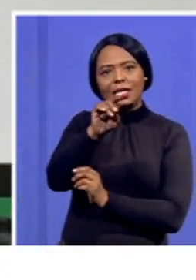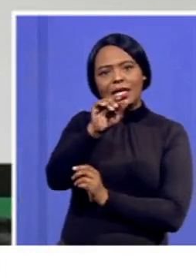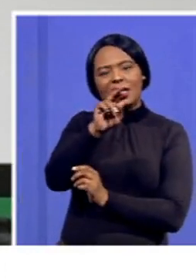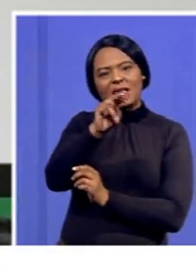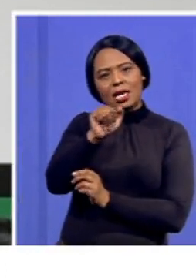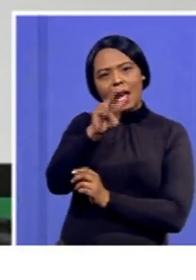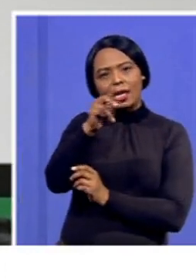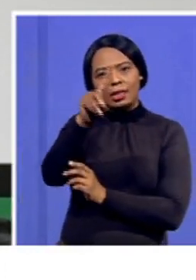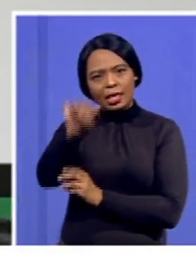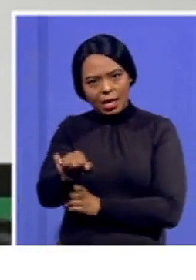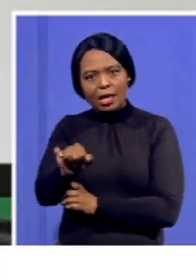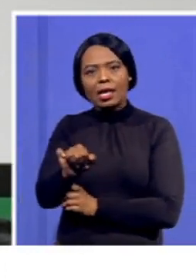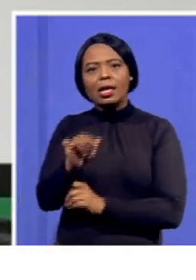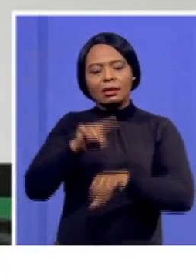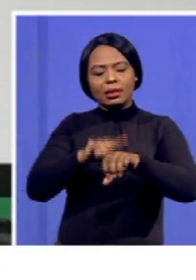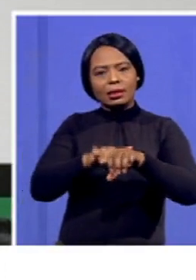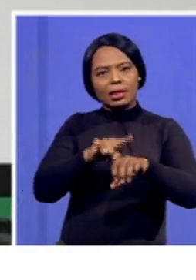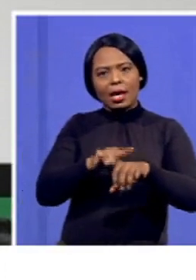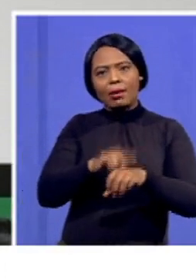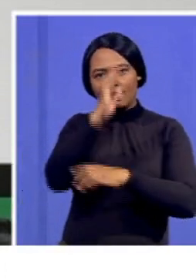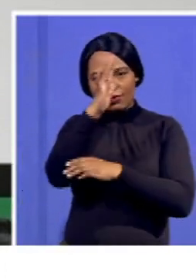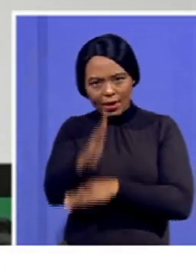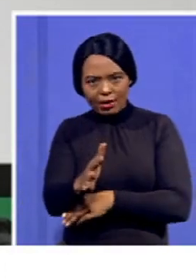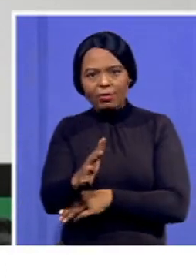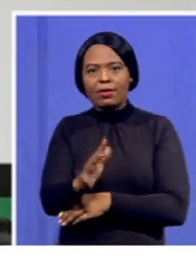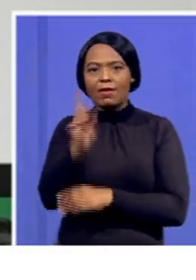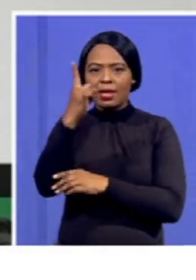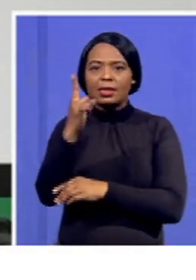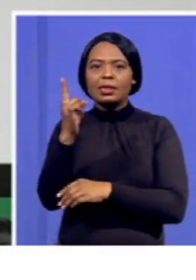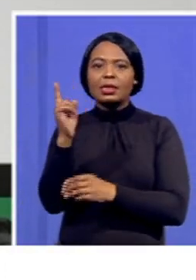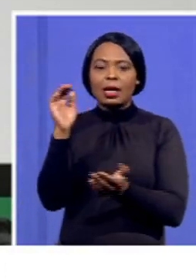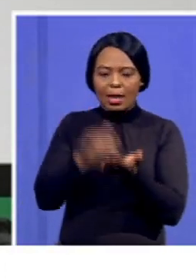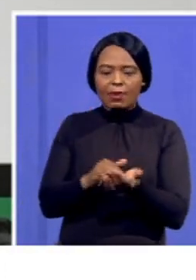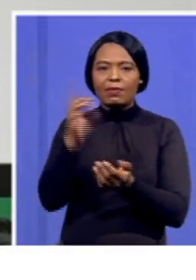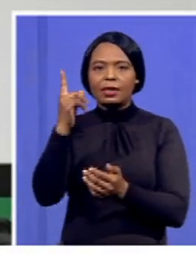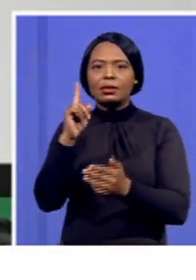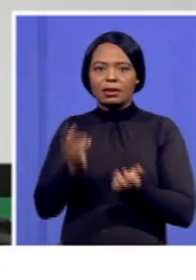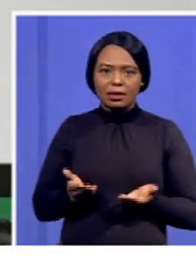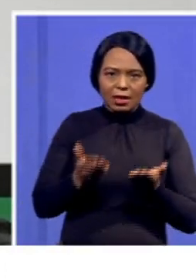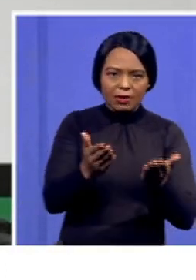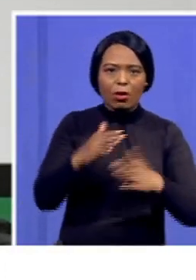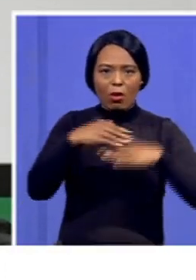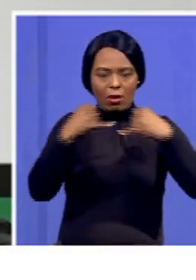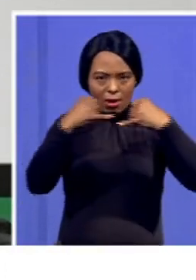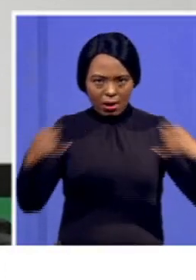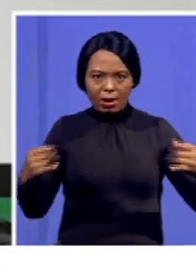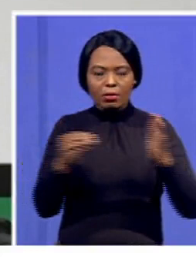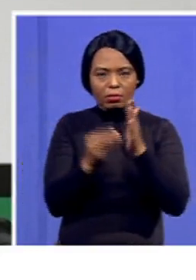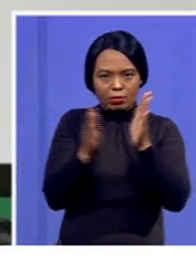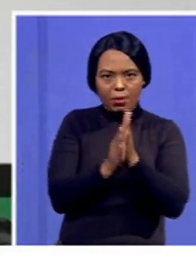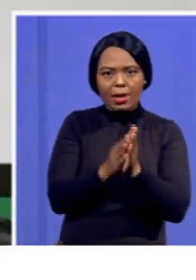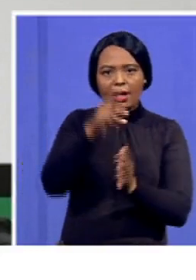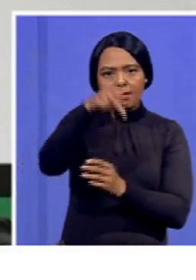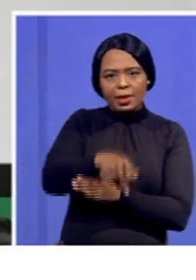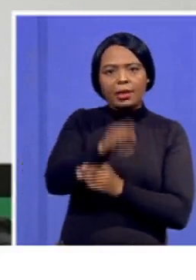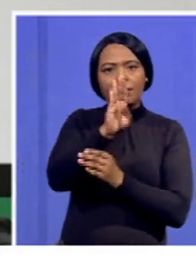But people should not just walk in, you need to reserve your space. It's on first come, first service, online booking through our PBF. But